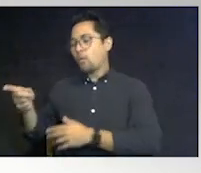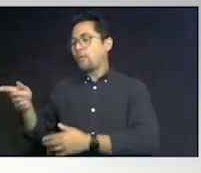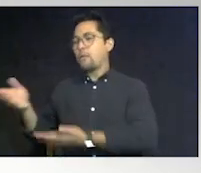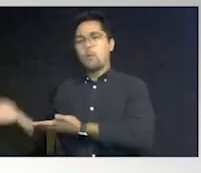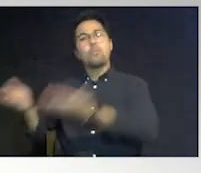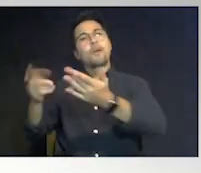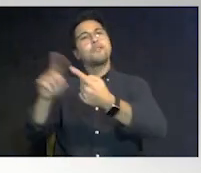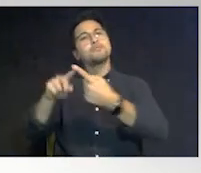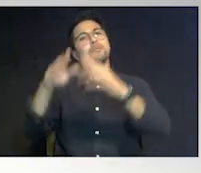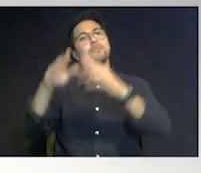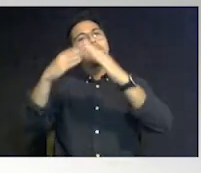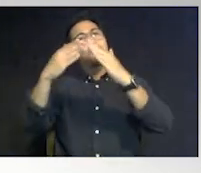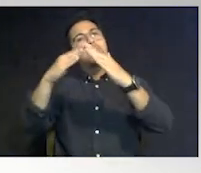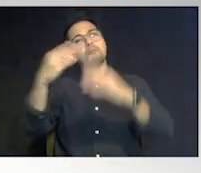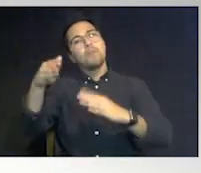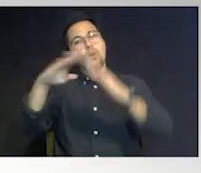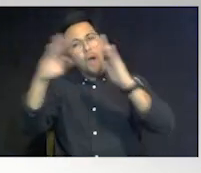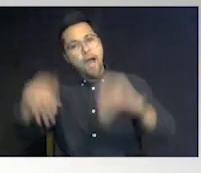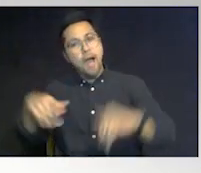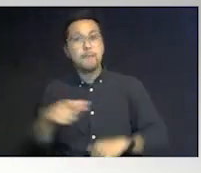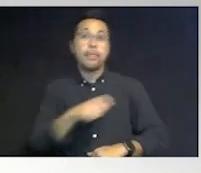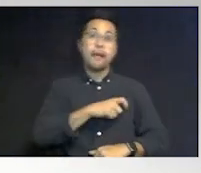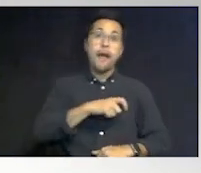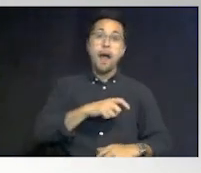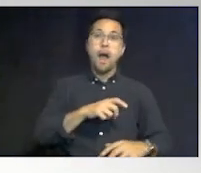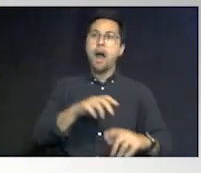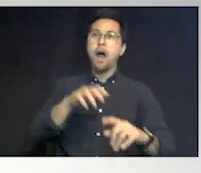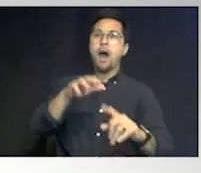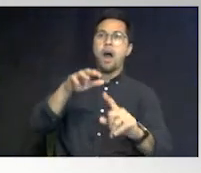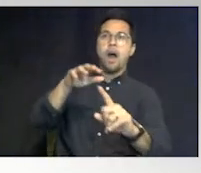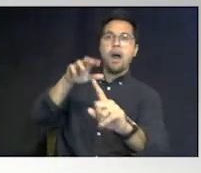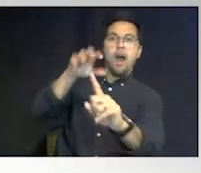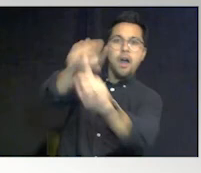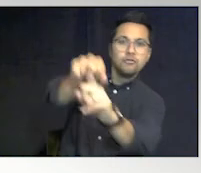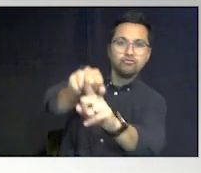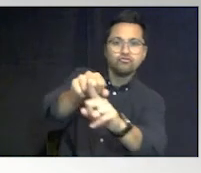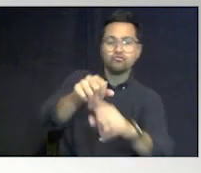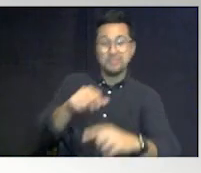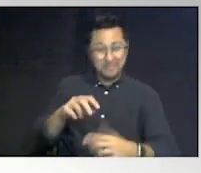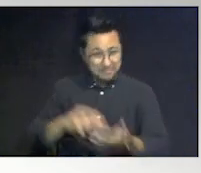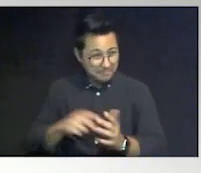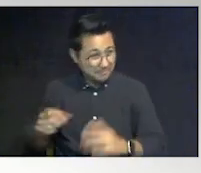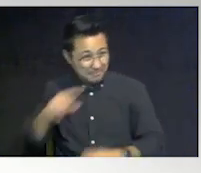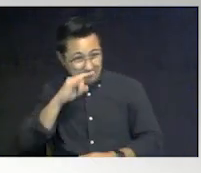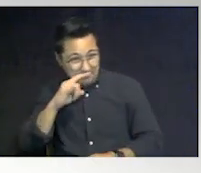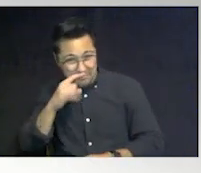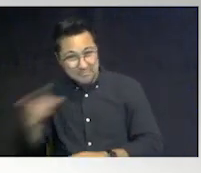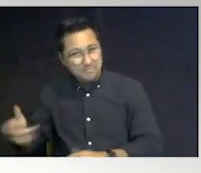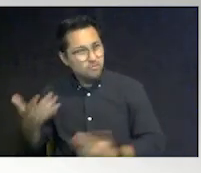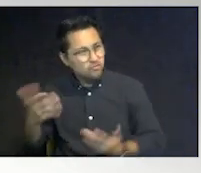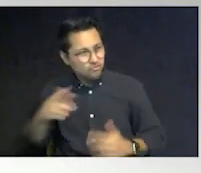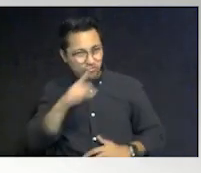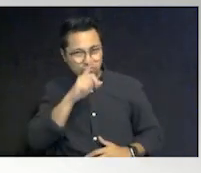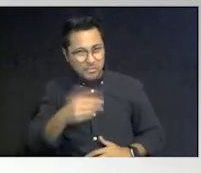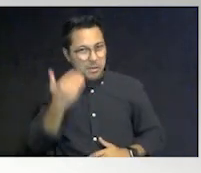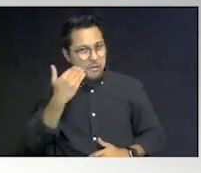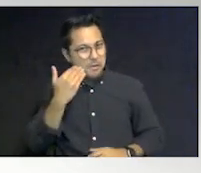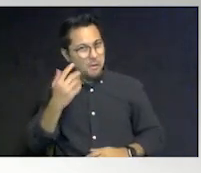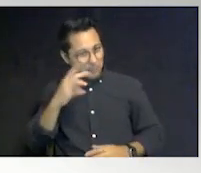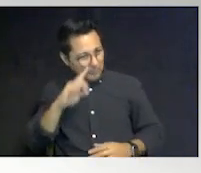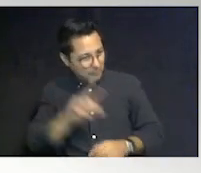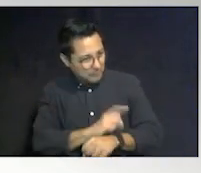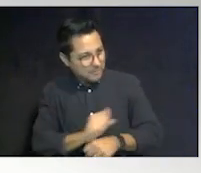And in the meantime, they get pulled over or stopped by the police. Did the child really have any idea that what he had was illegal drugs?